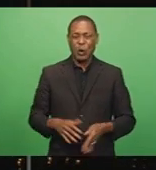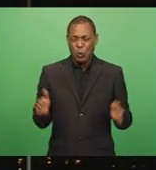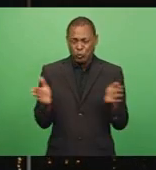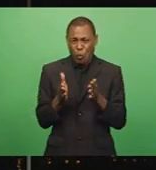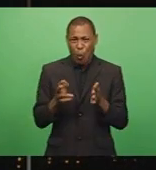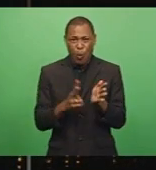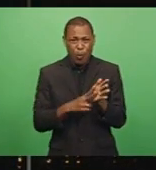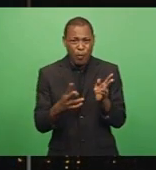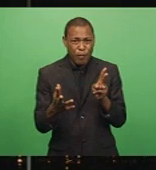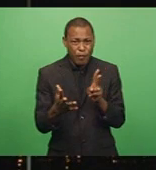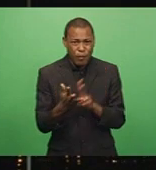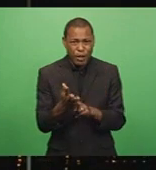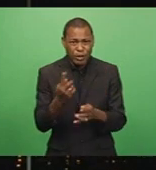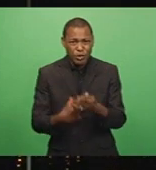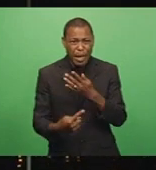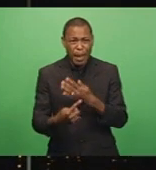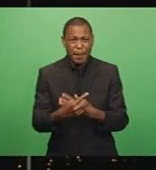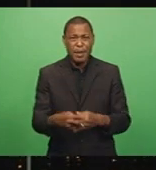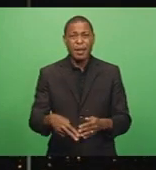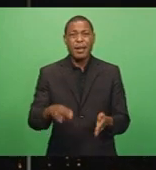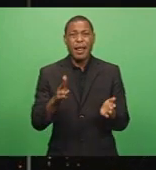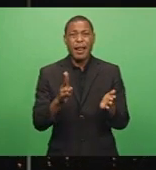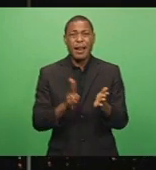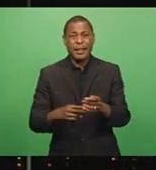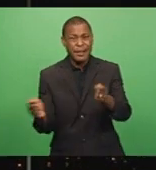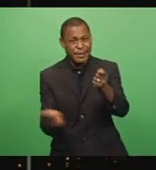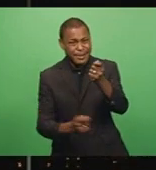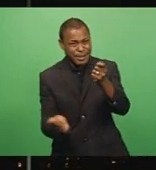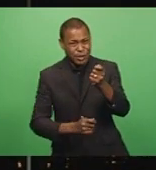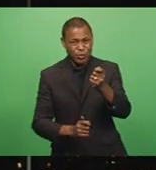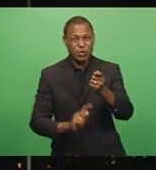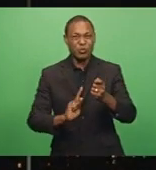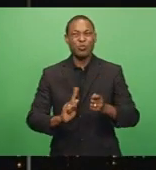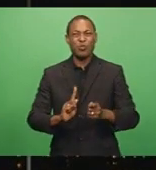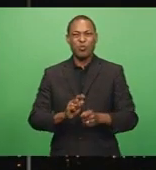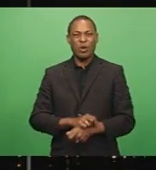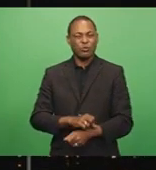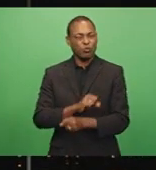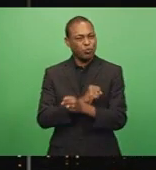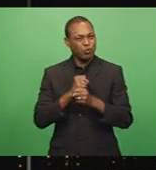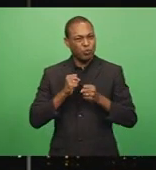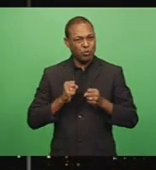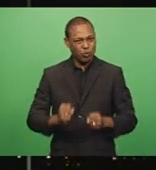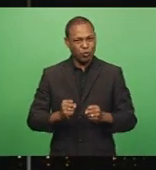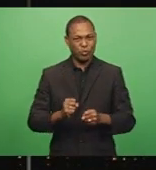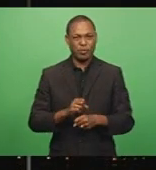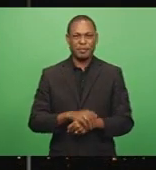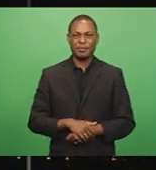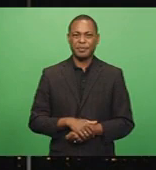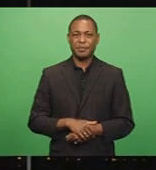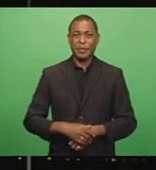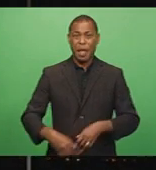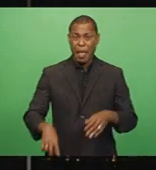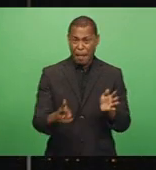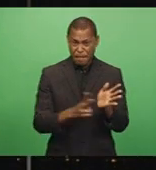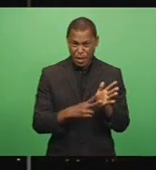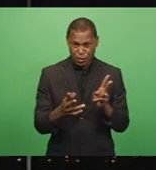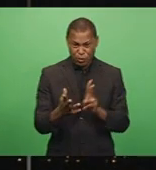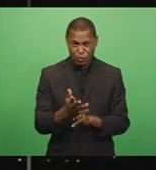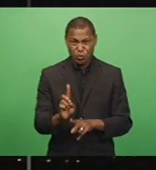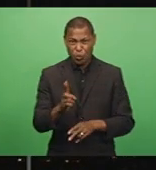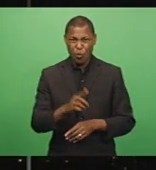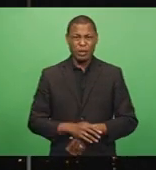in the province of Naitasiri continues to show resilience. Wuni Niundrobu village is